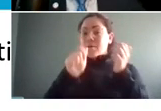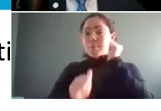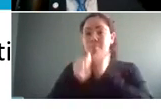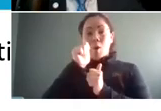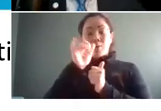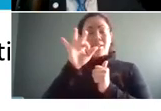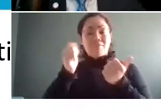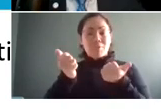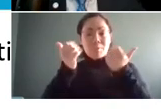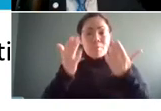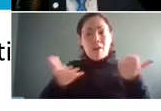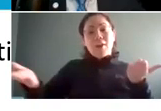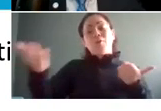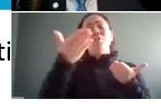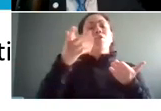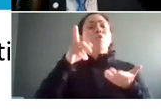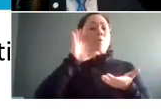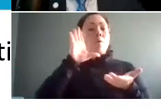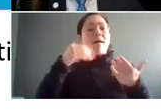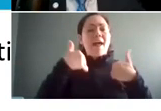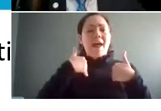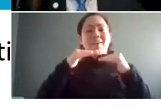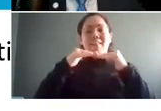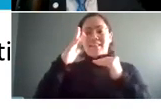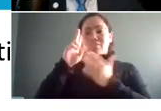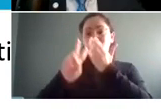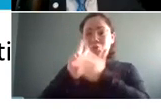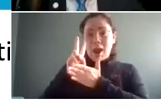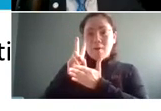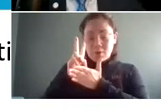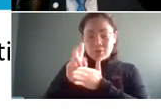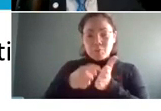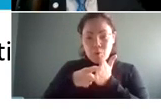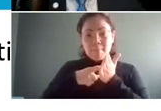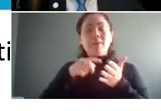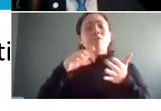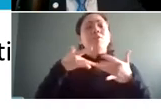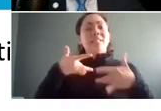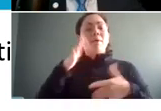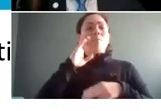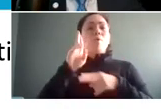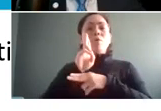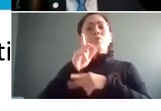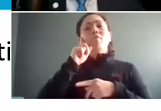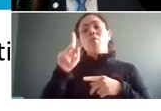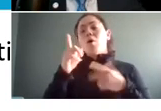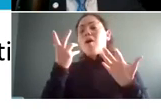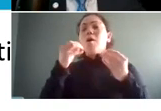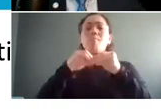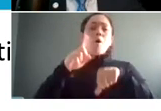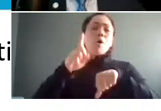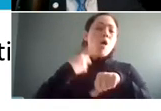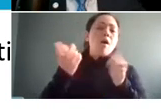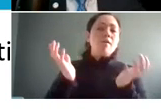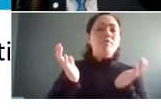providers you're going to be looking at a two hour minimum for that so you're typically going to use this for a longer conversations